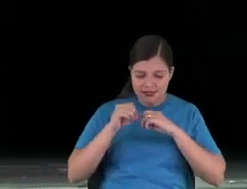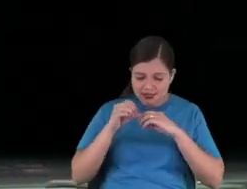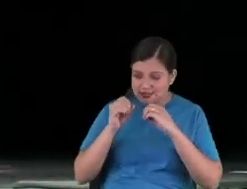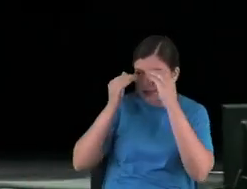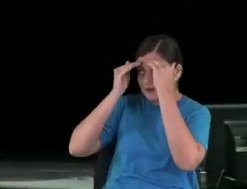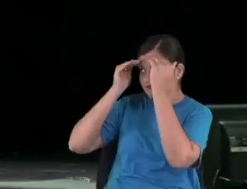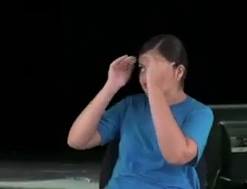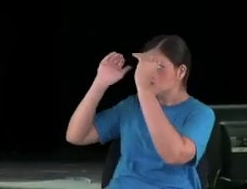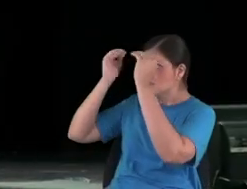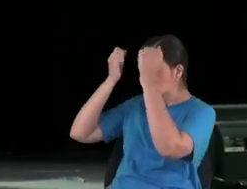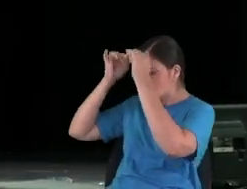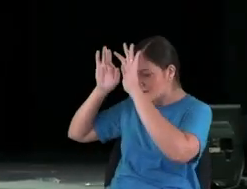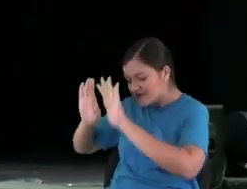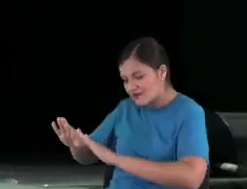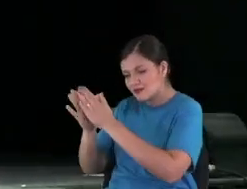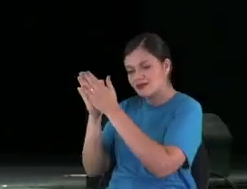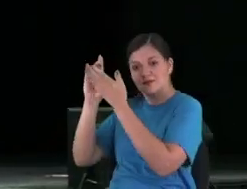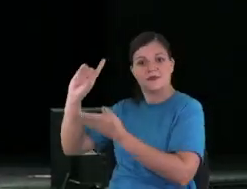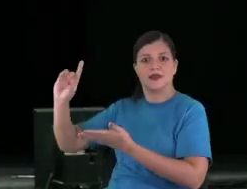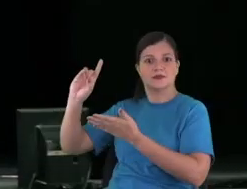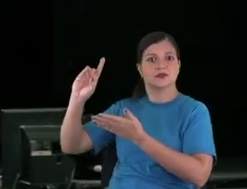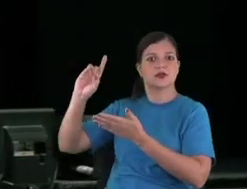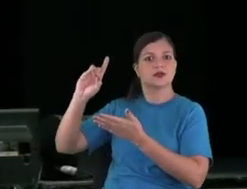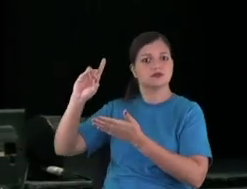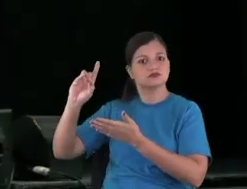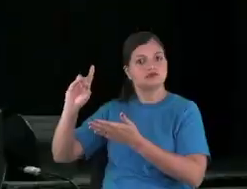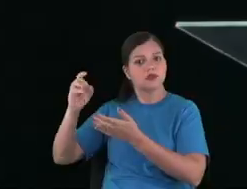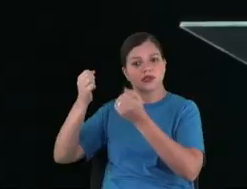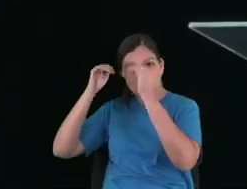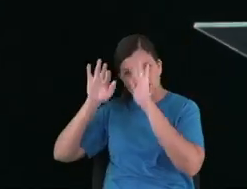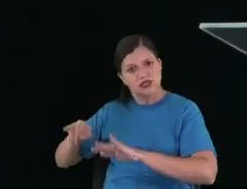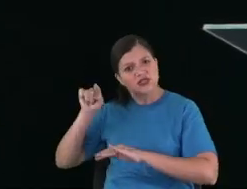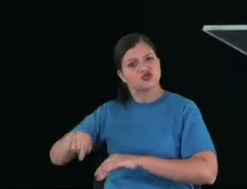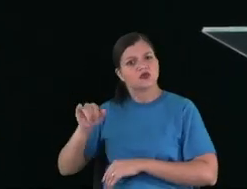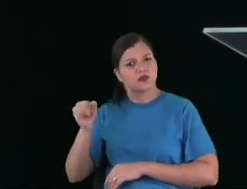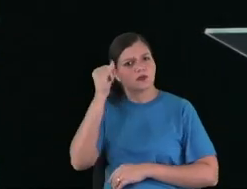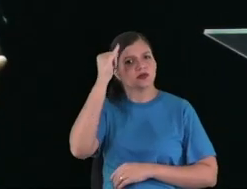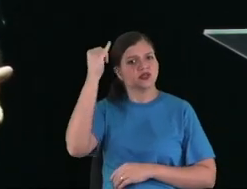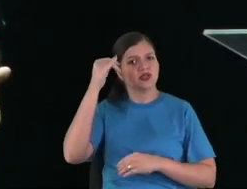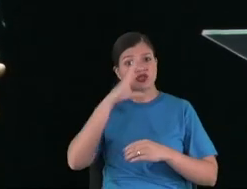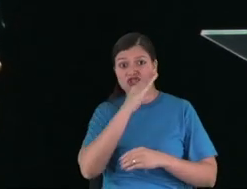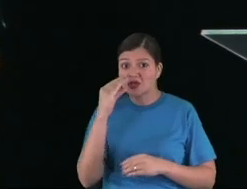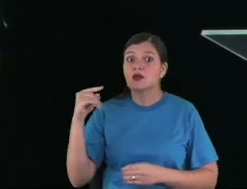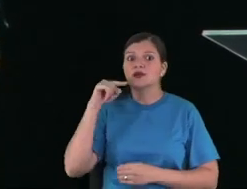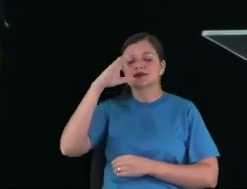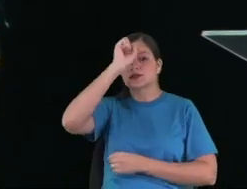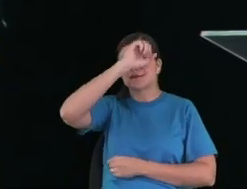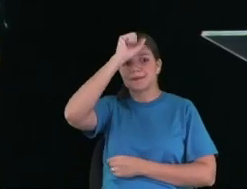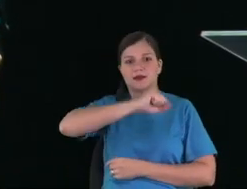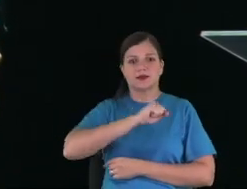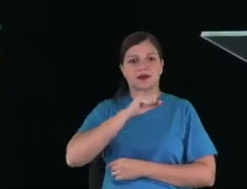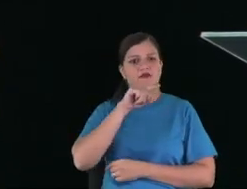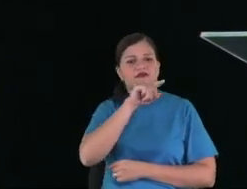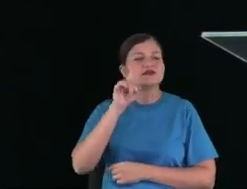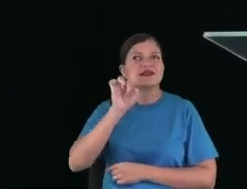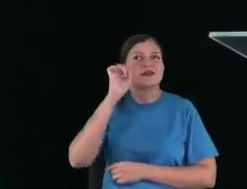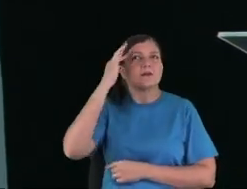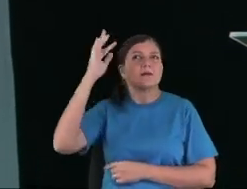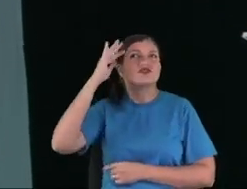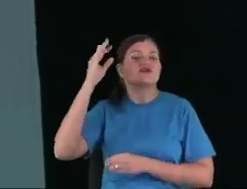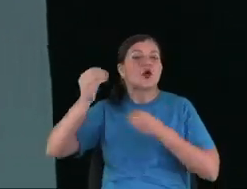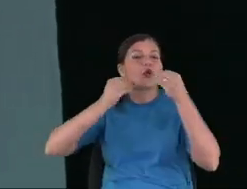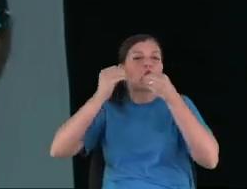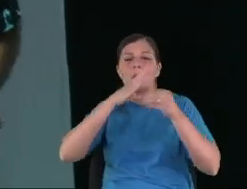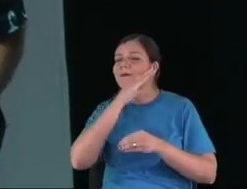to the word of God, reverence for the moments with God. This is important, and kids learn it. You don't